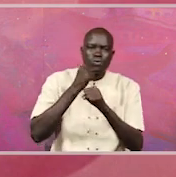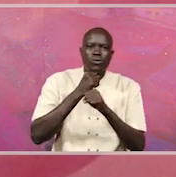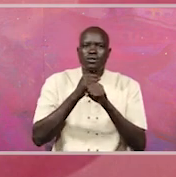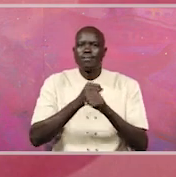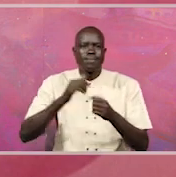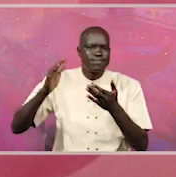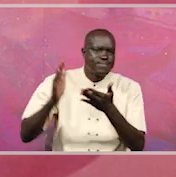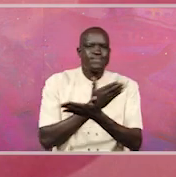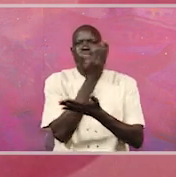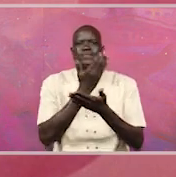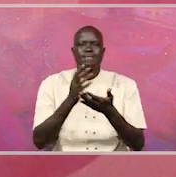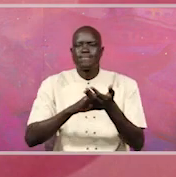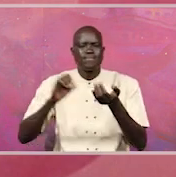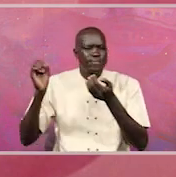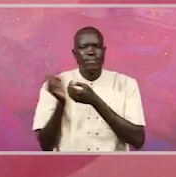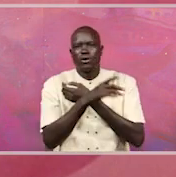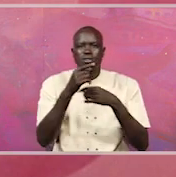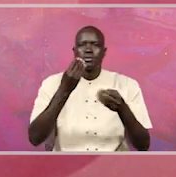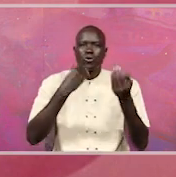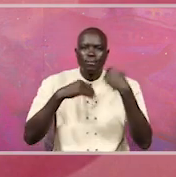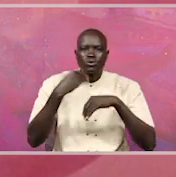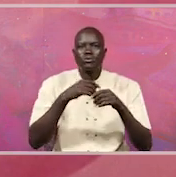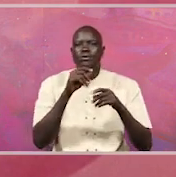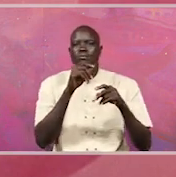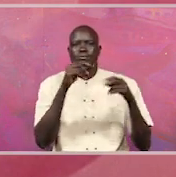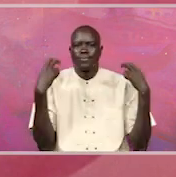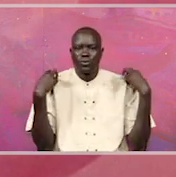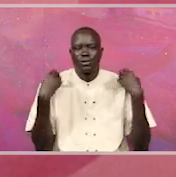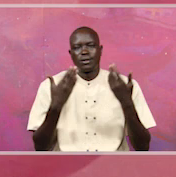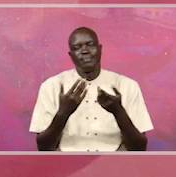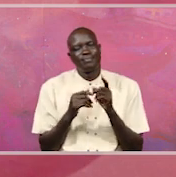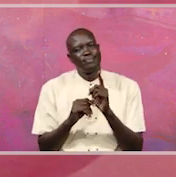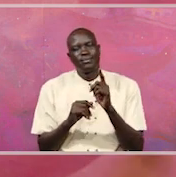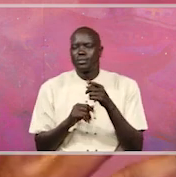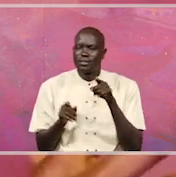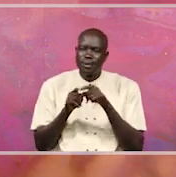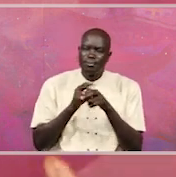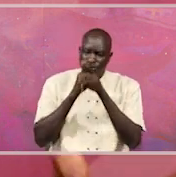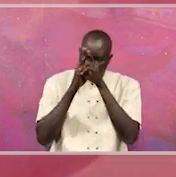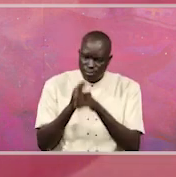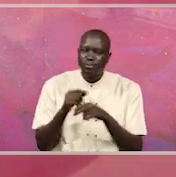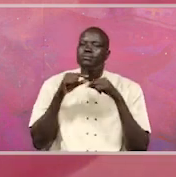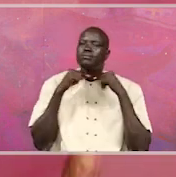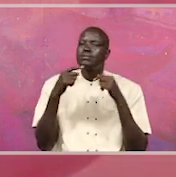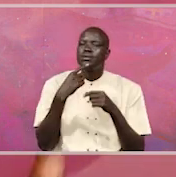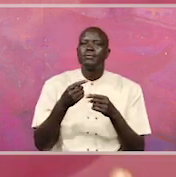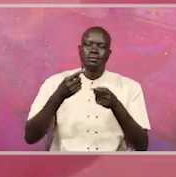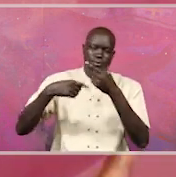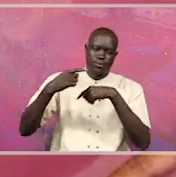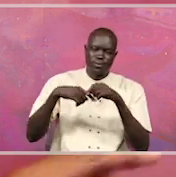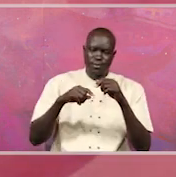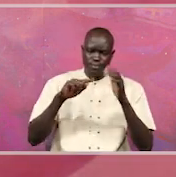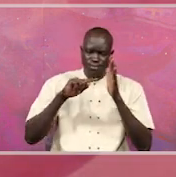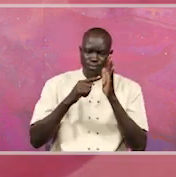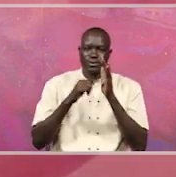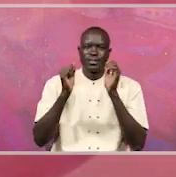of ruthlessly uprooting. And these corrupt officials, and it goes back to the minister. mean, like you're rightly saying, go back to the 10-point program. Point number